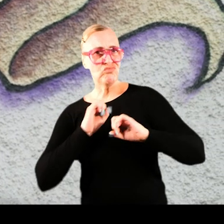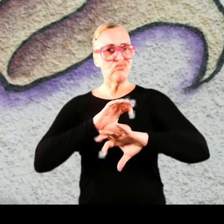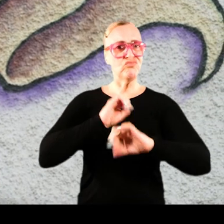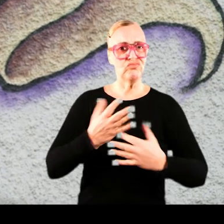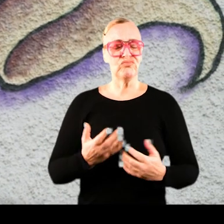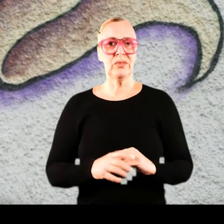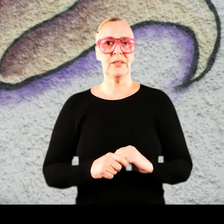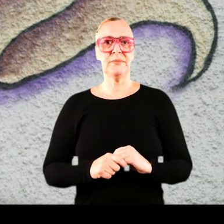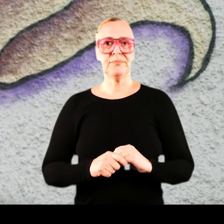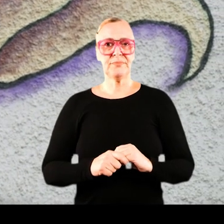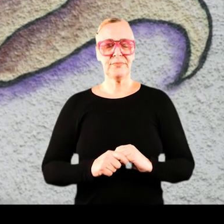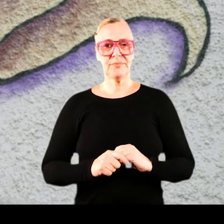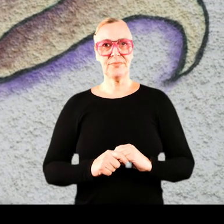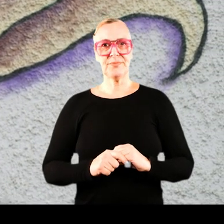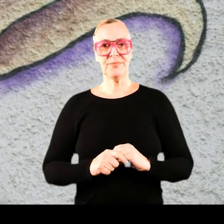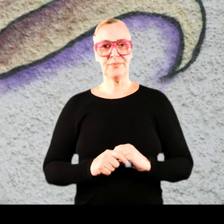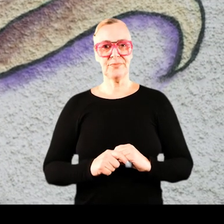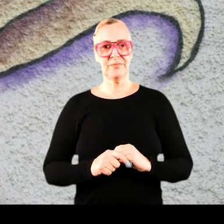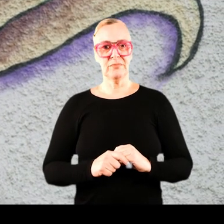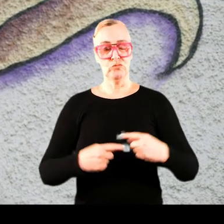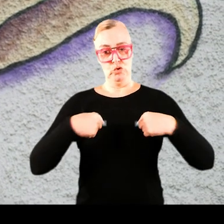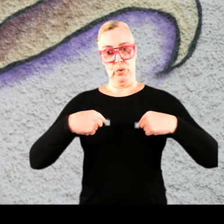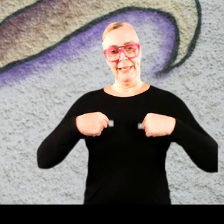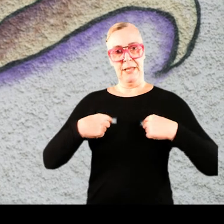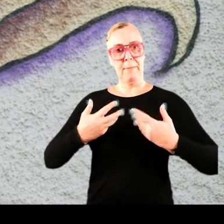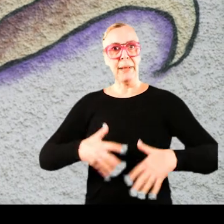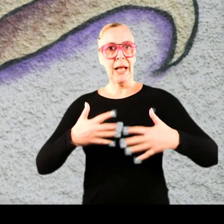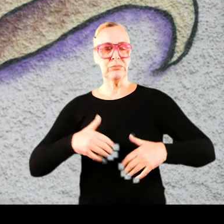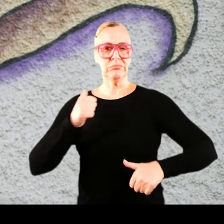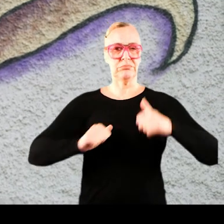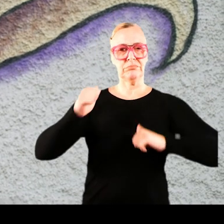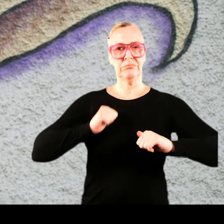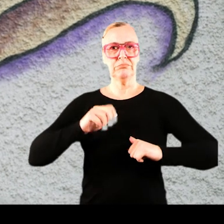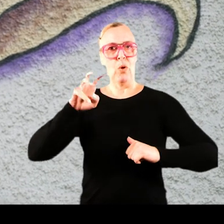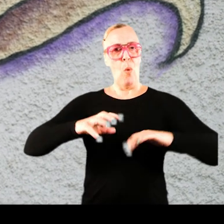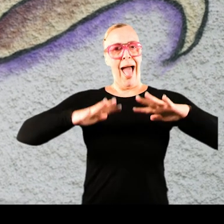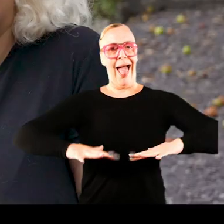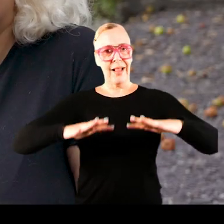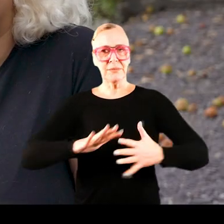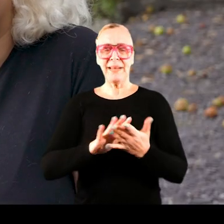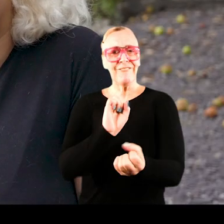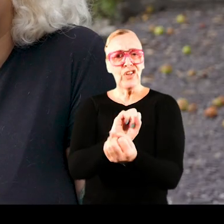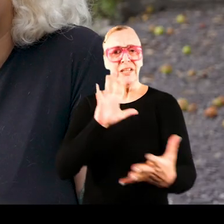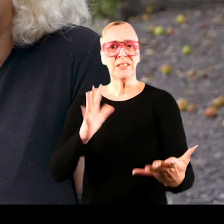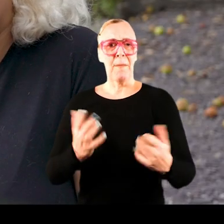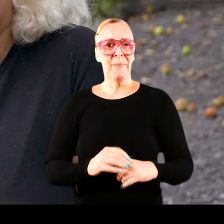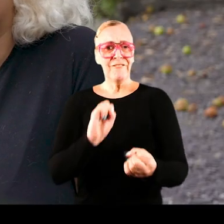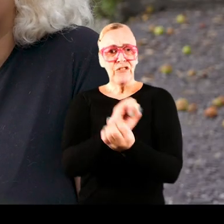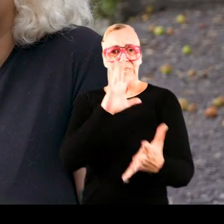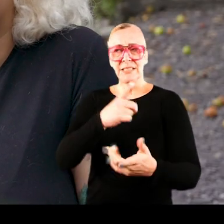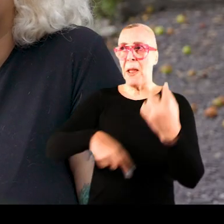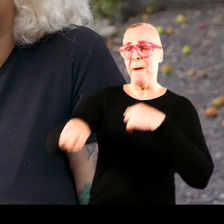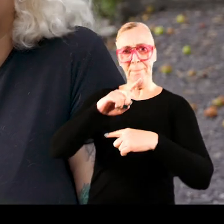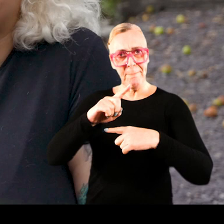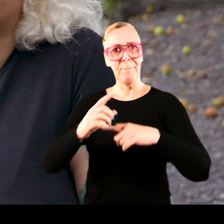normal. I To me the period proud Wales means freedom. It